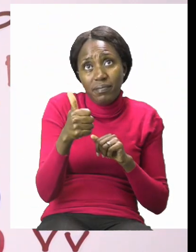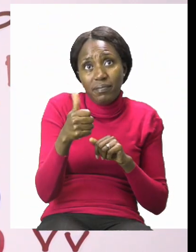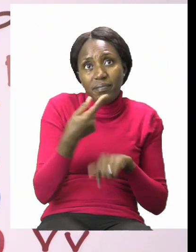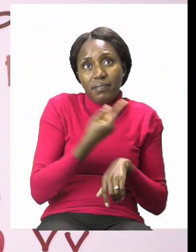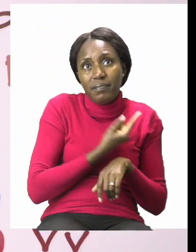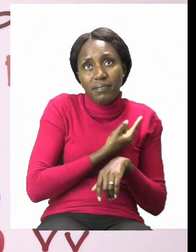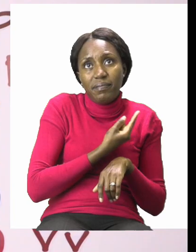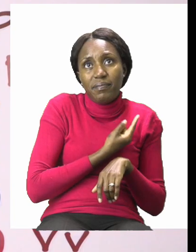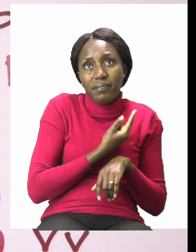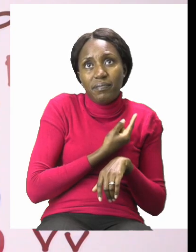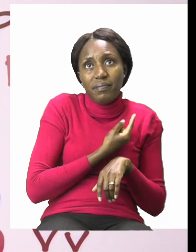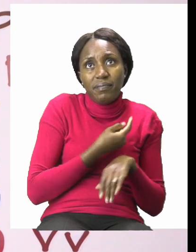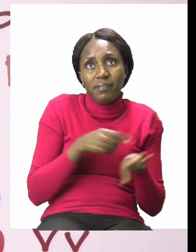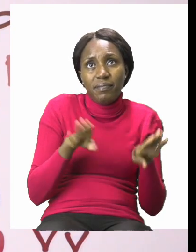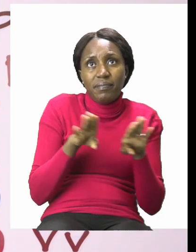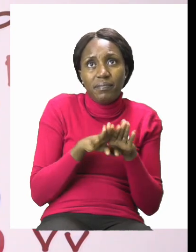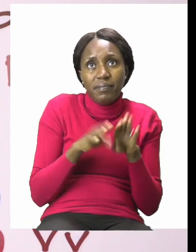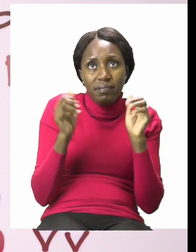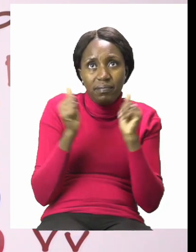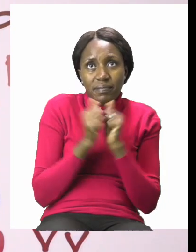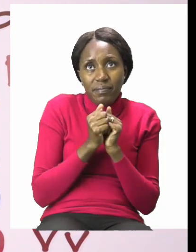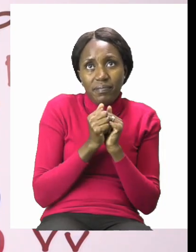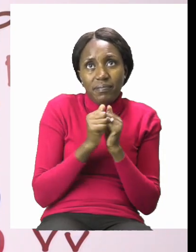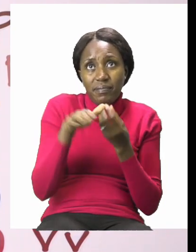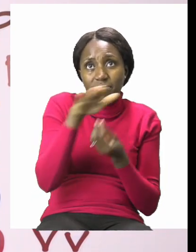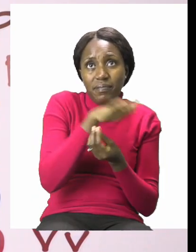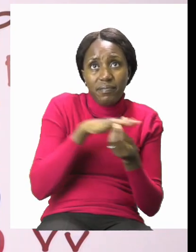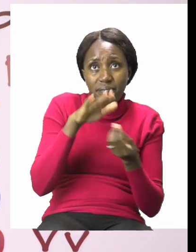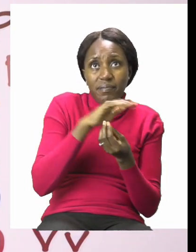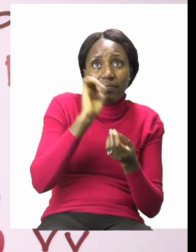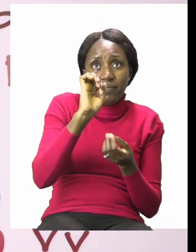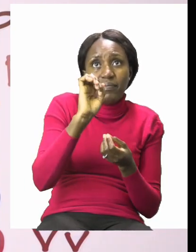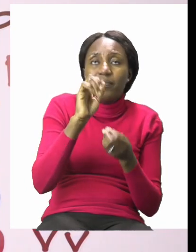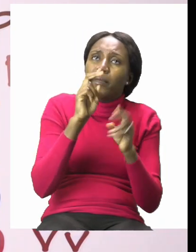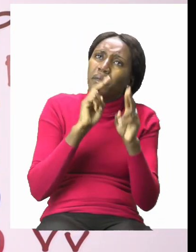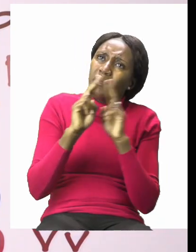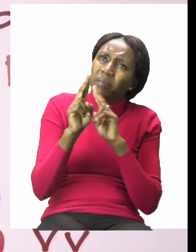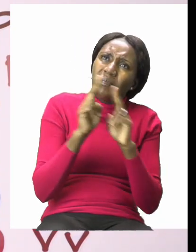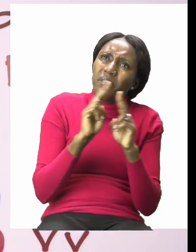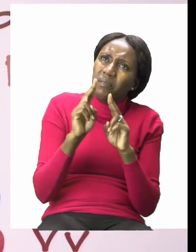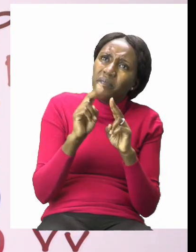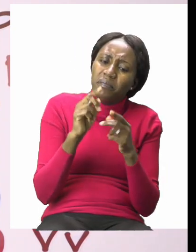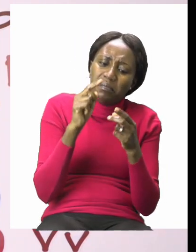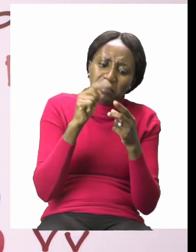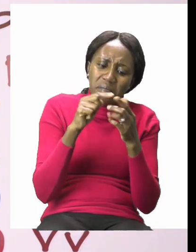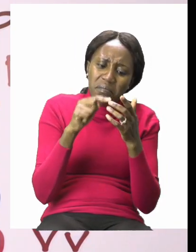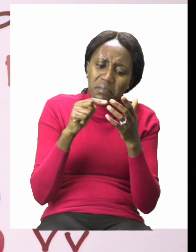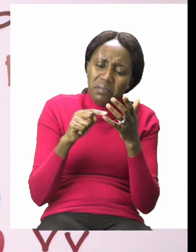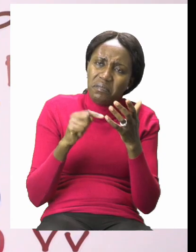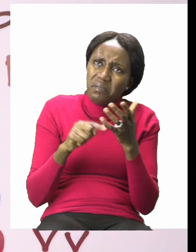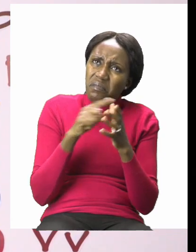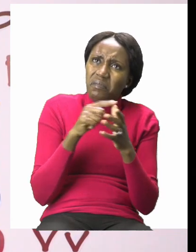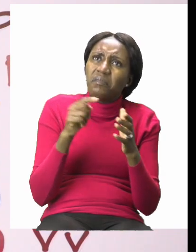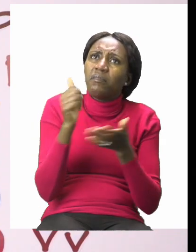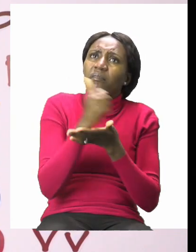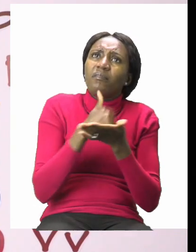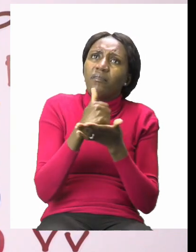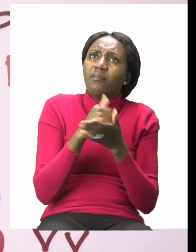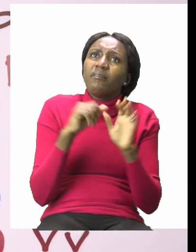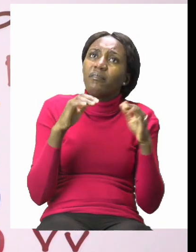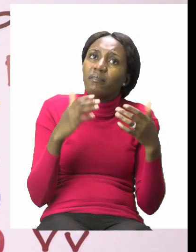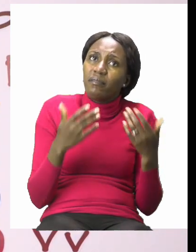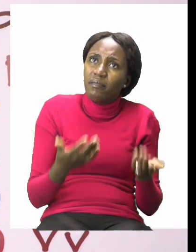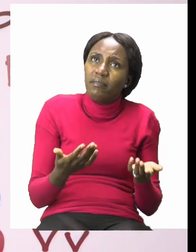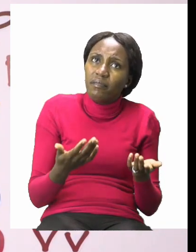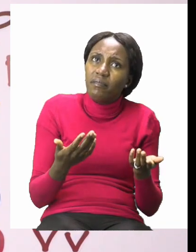you to do first with your family, discuss or talk about how each and everything can be used and what you